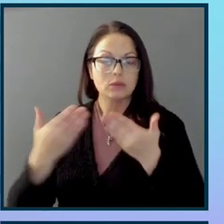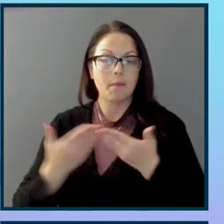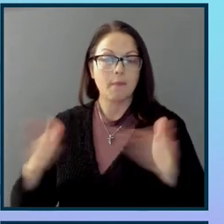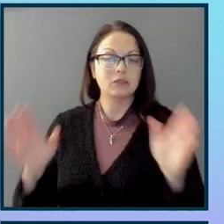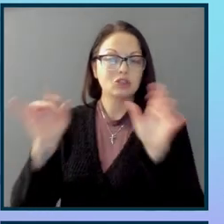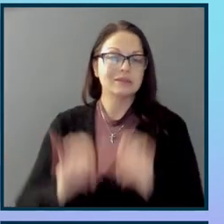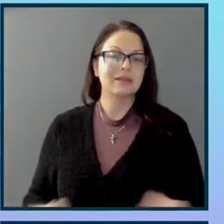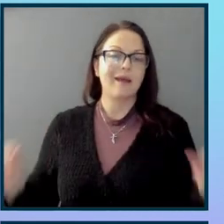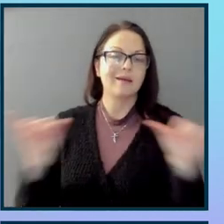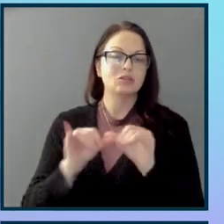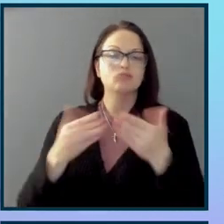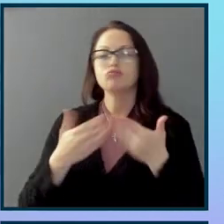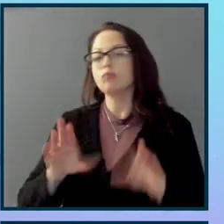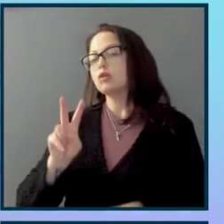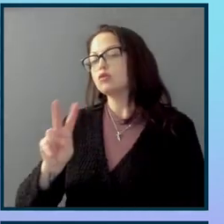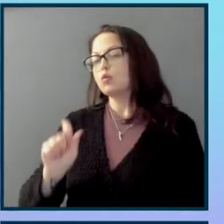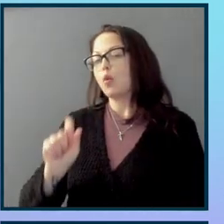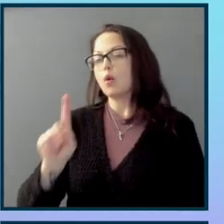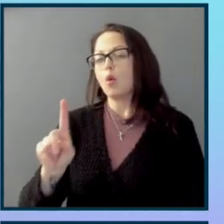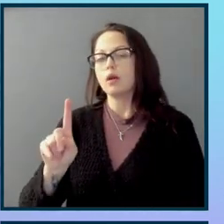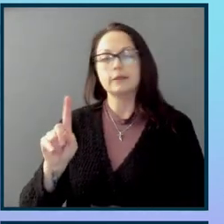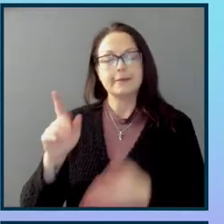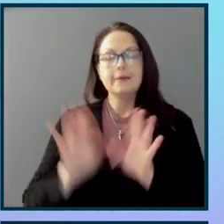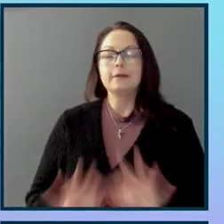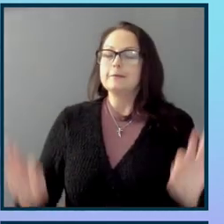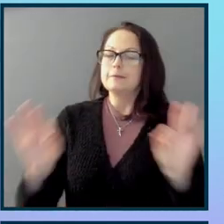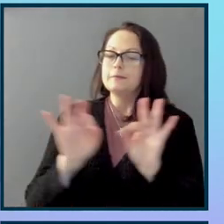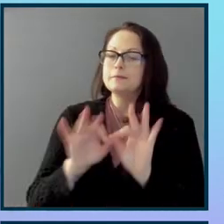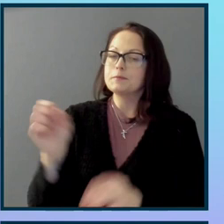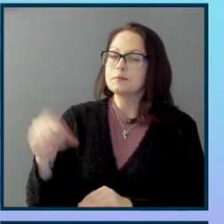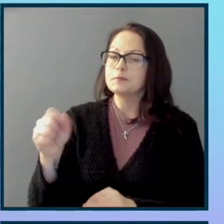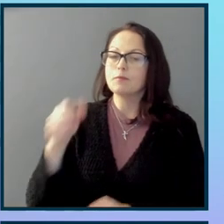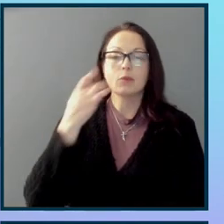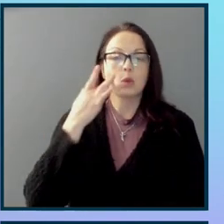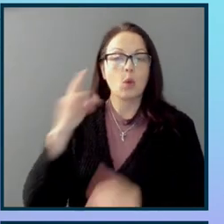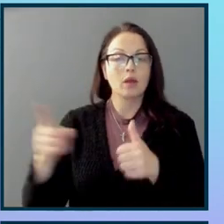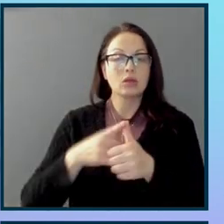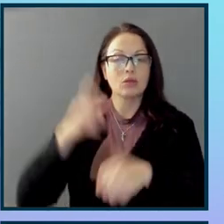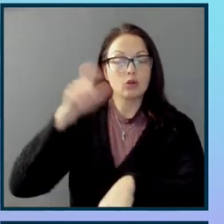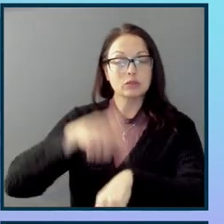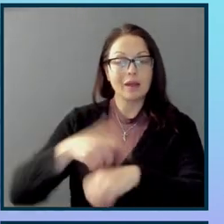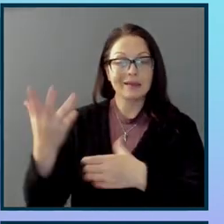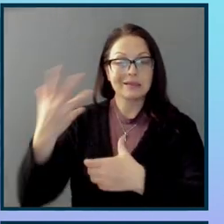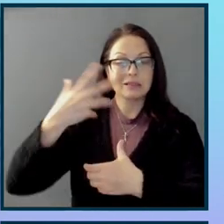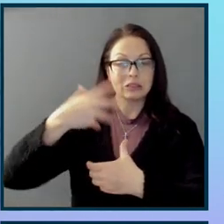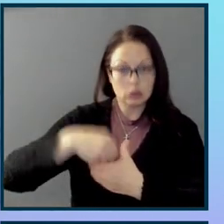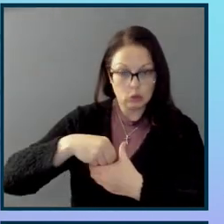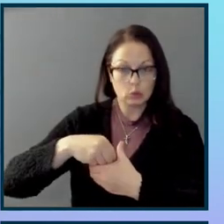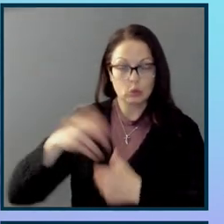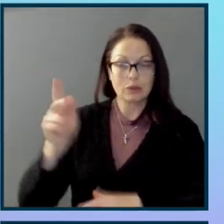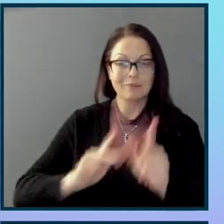standards were published 2.1, which was very important because for the first time it included people with cognitive